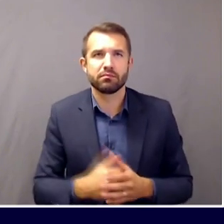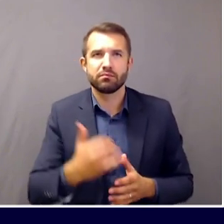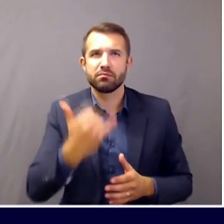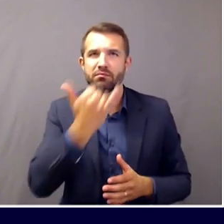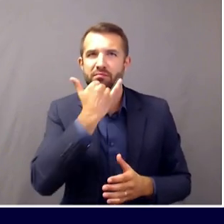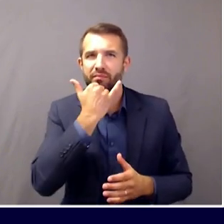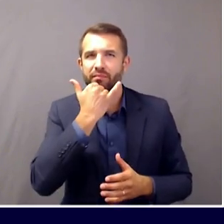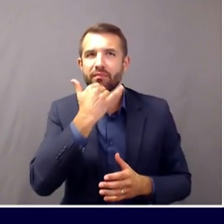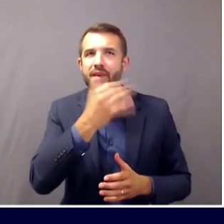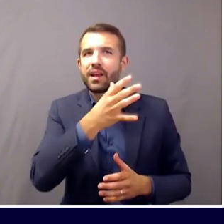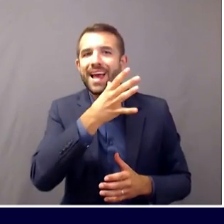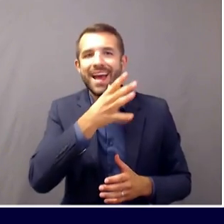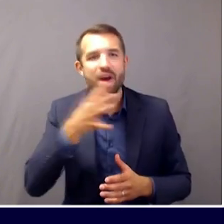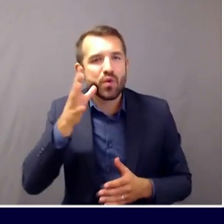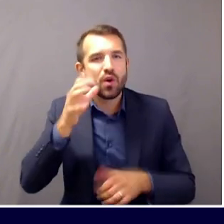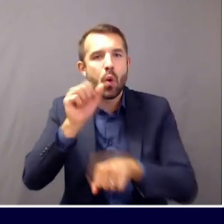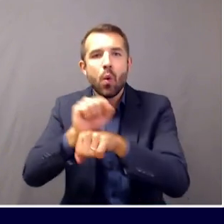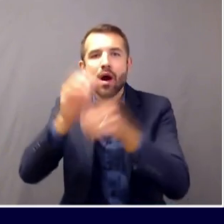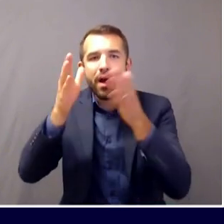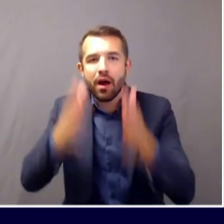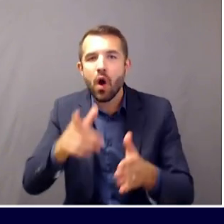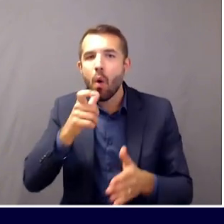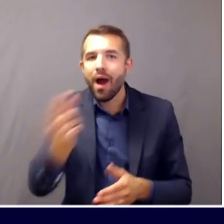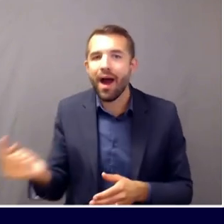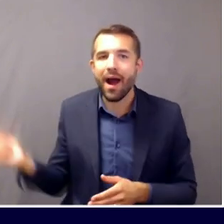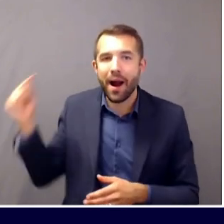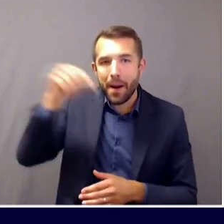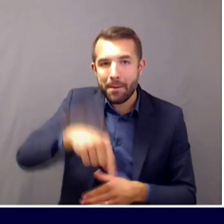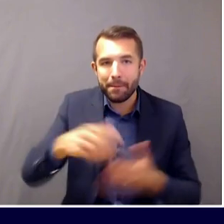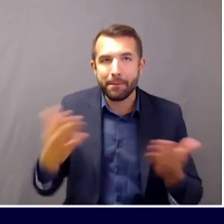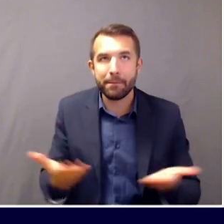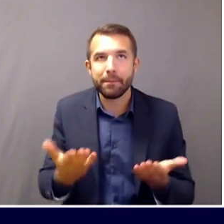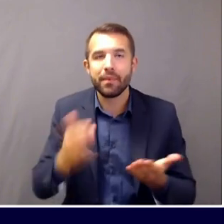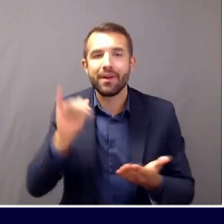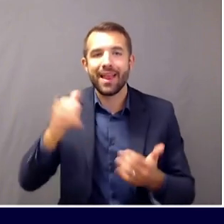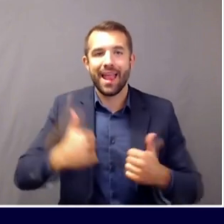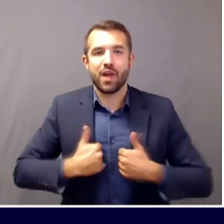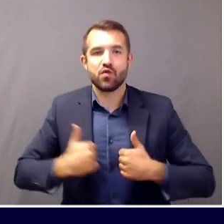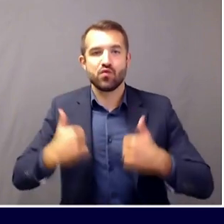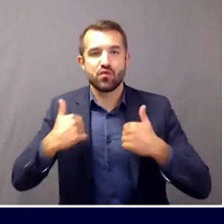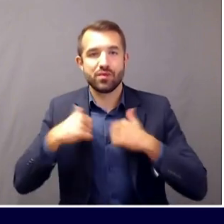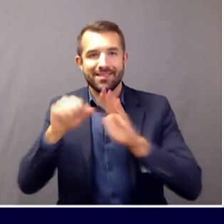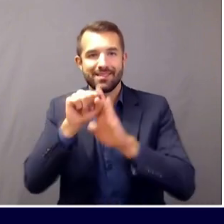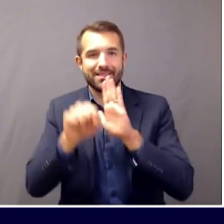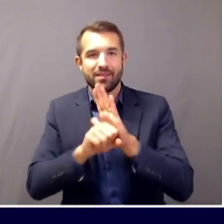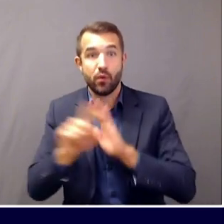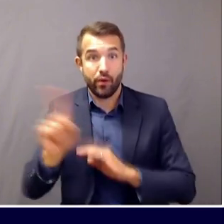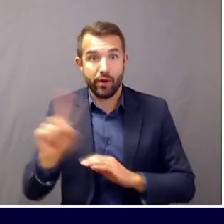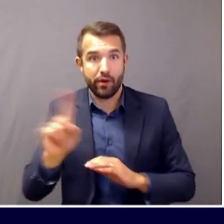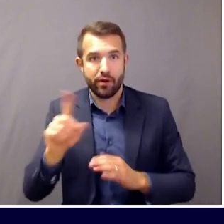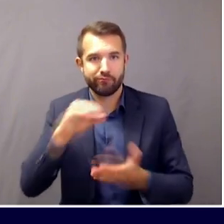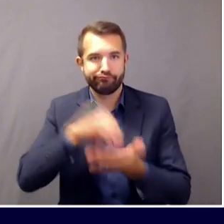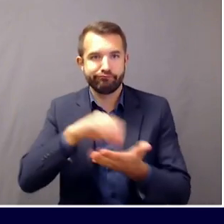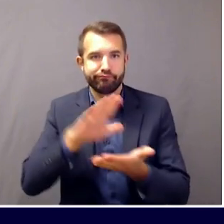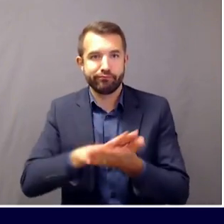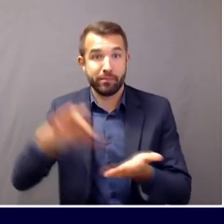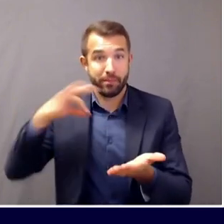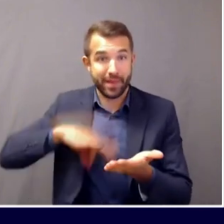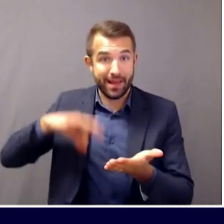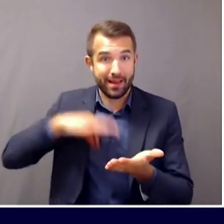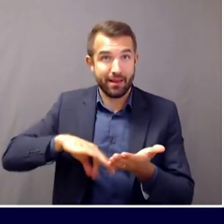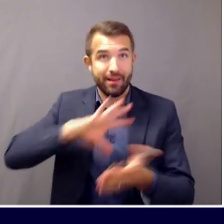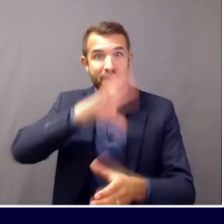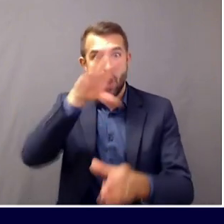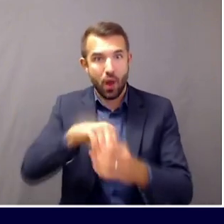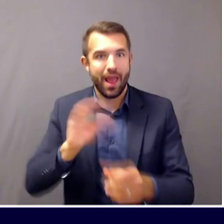they list their state of residence as being as part of Maine, they are listed in our case count. But above and beyond that, Maine CDC